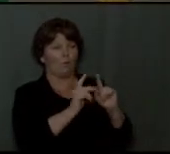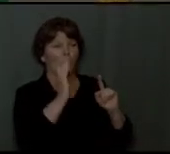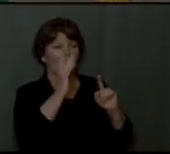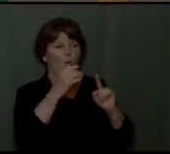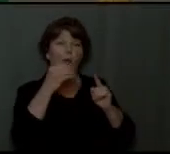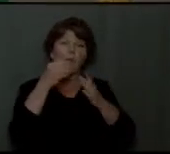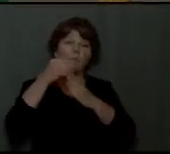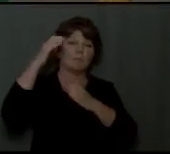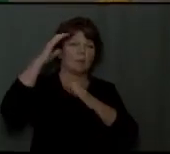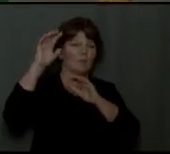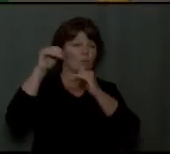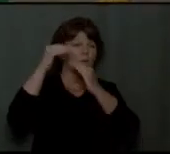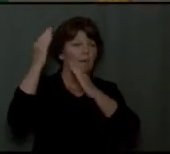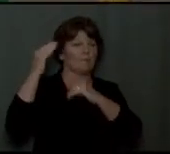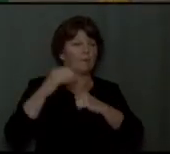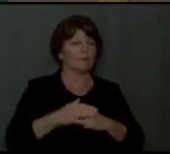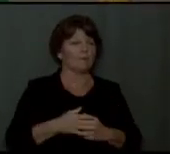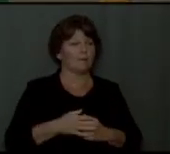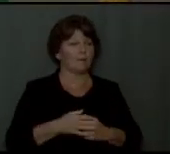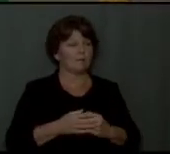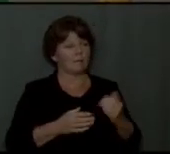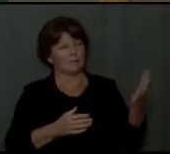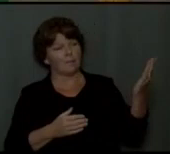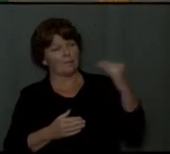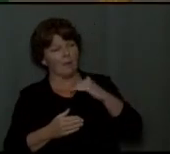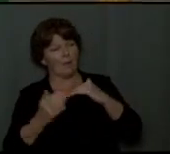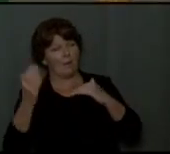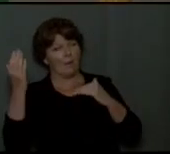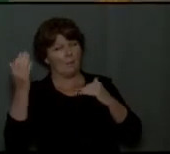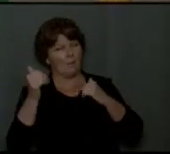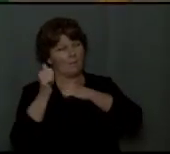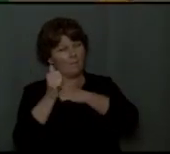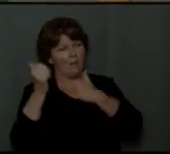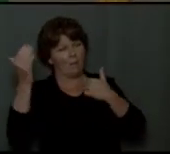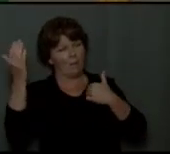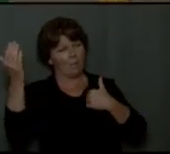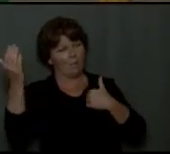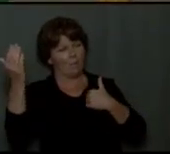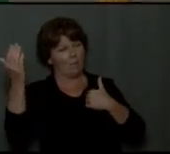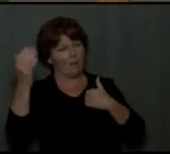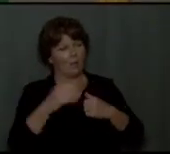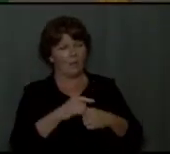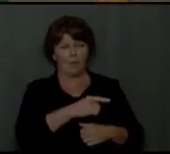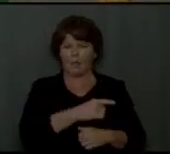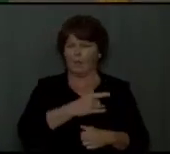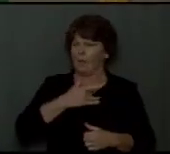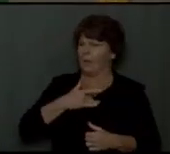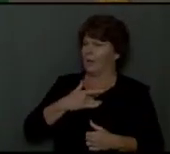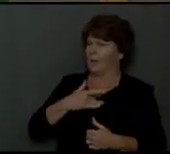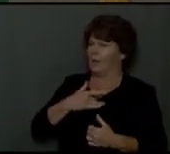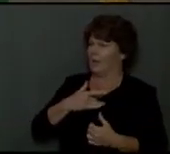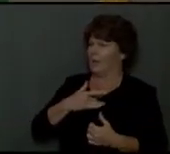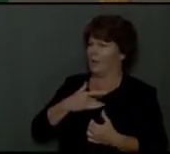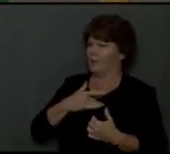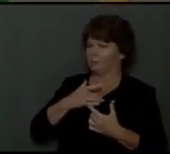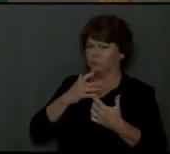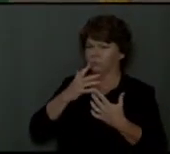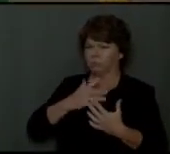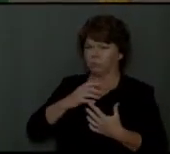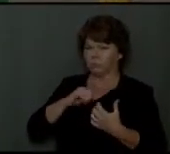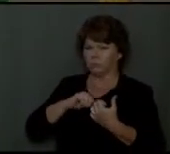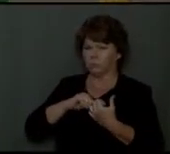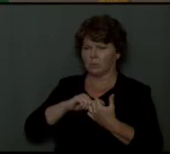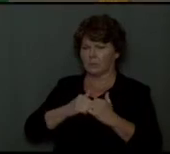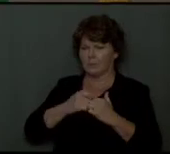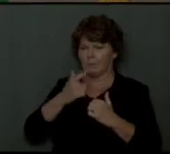treasure in heaven. Come and follow me. Disenheartened by the saying, he went away sorrowful, for he had